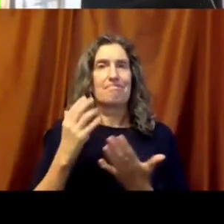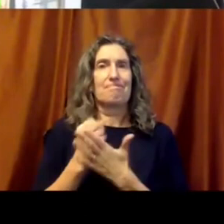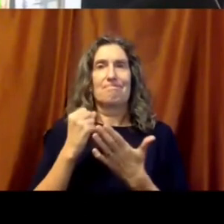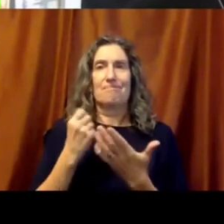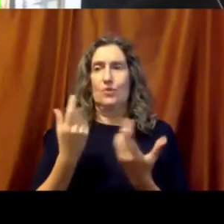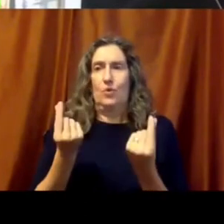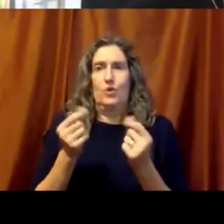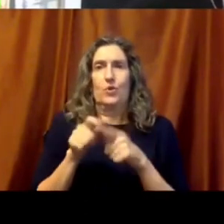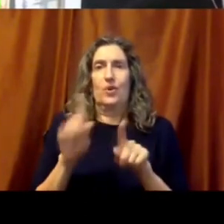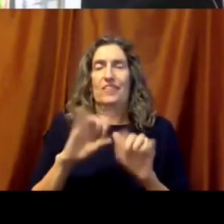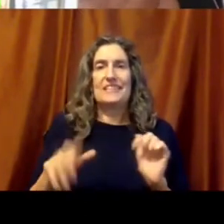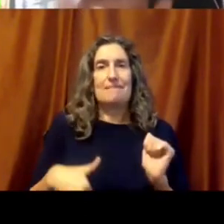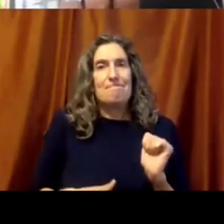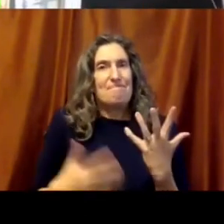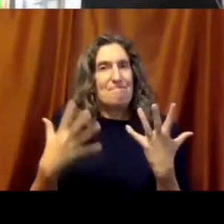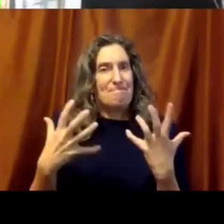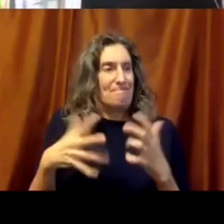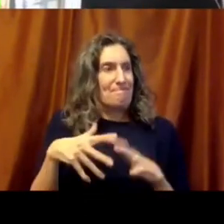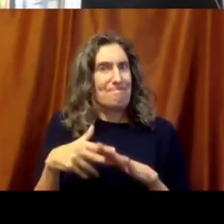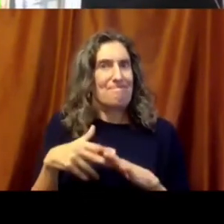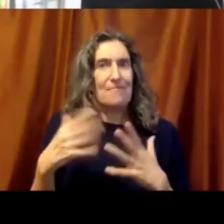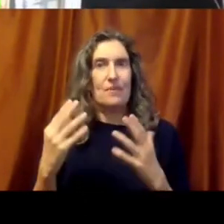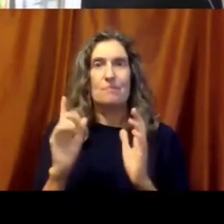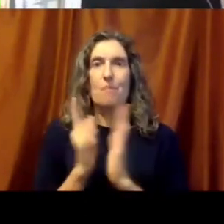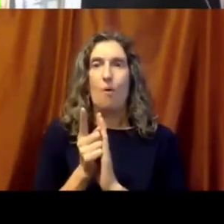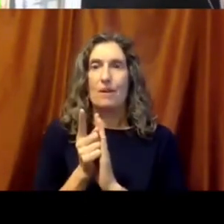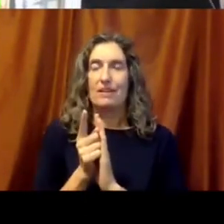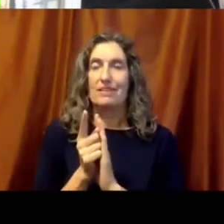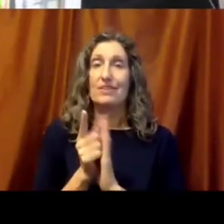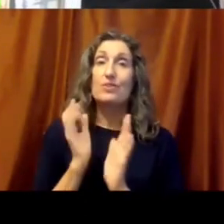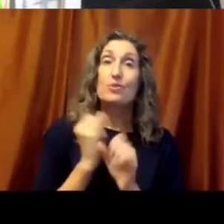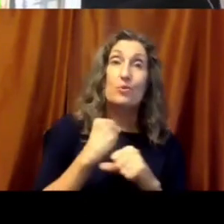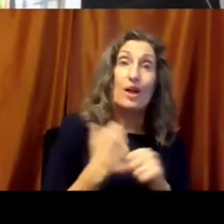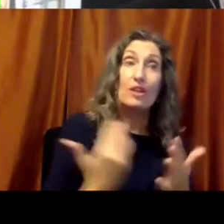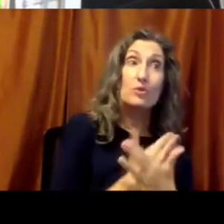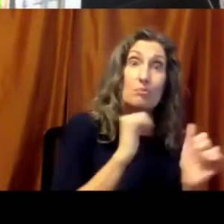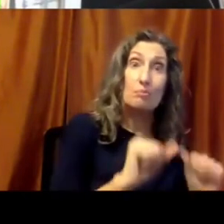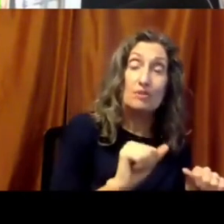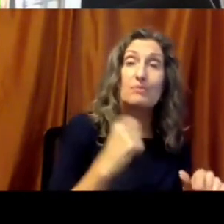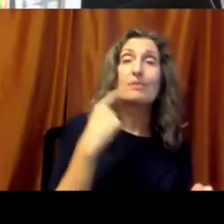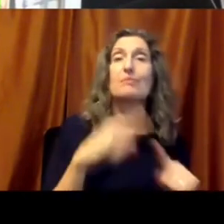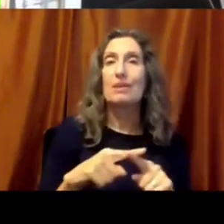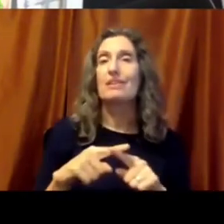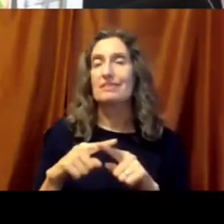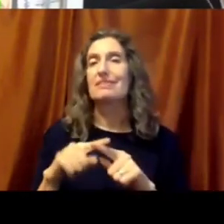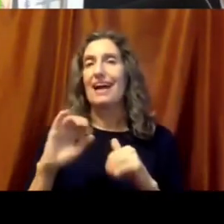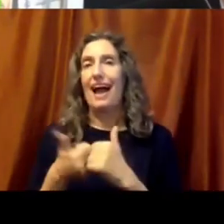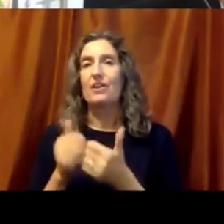moment, to make sure we create the possibility and then act on building back better.